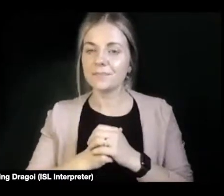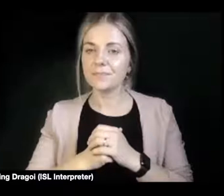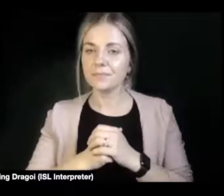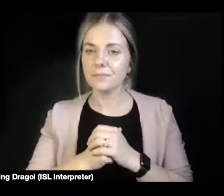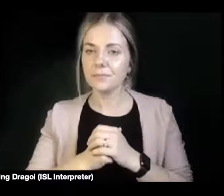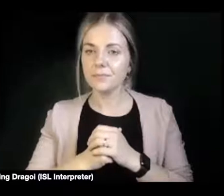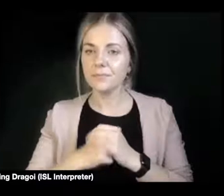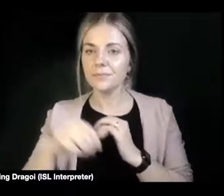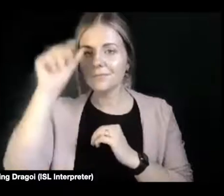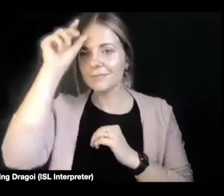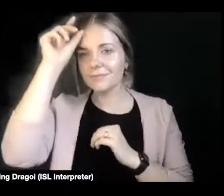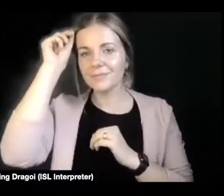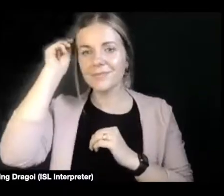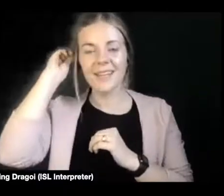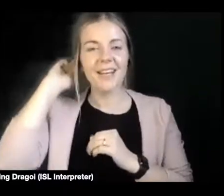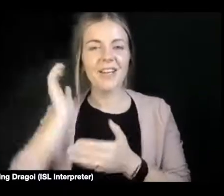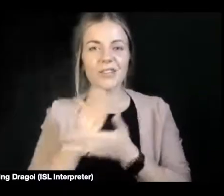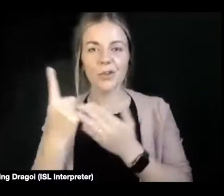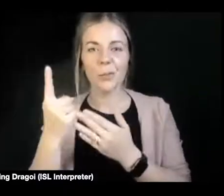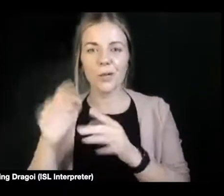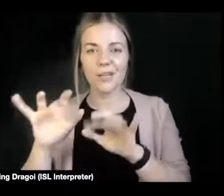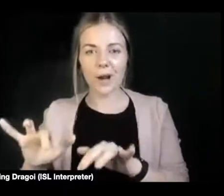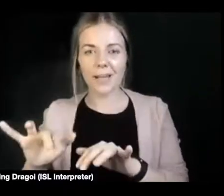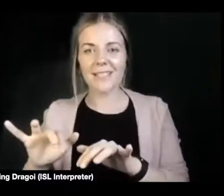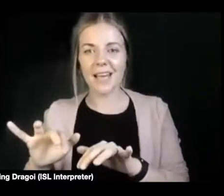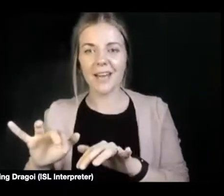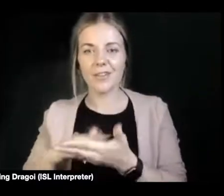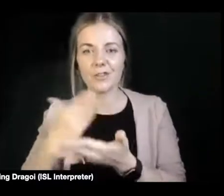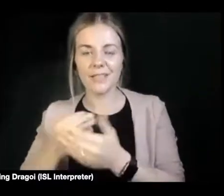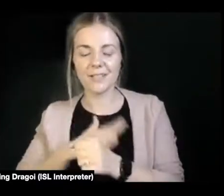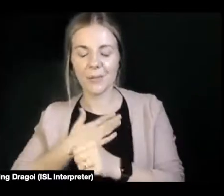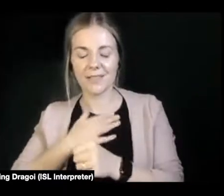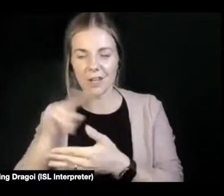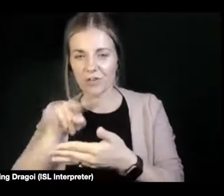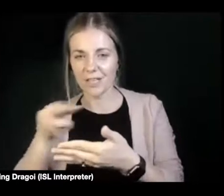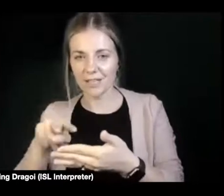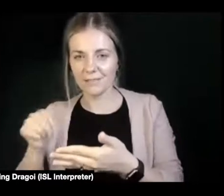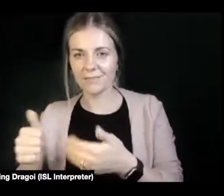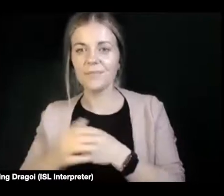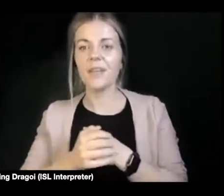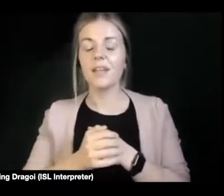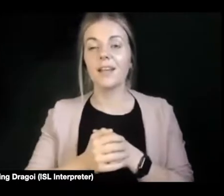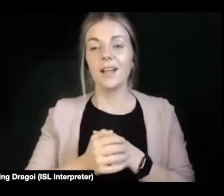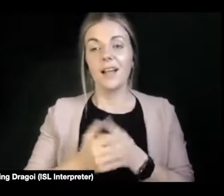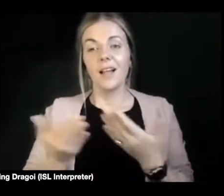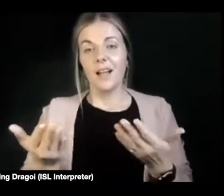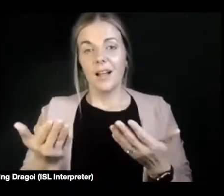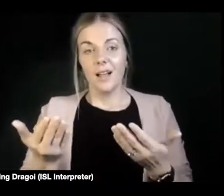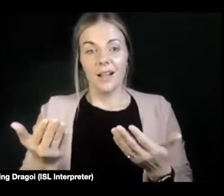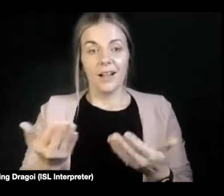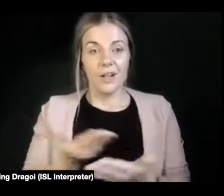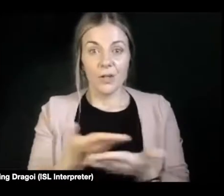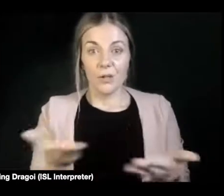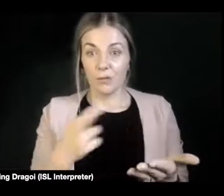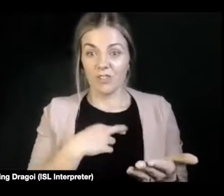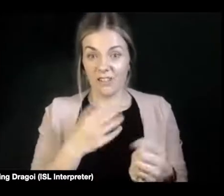Sorry, I've got someone writing an interpretation. OK, so, I mean, you guys have covered most